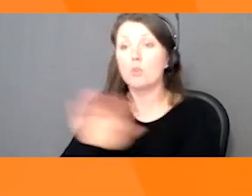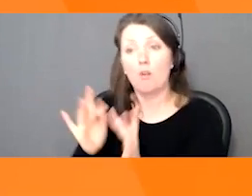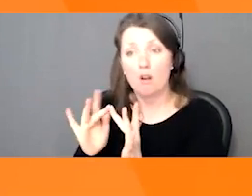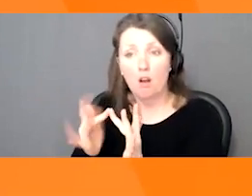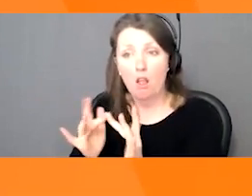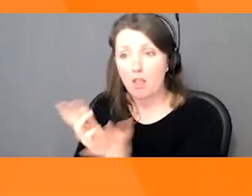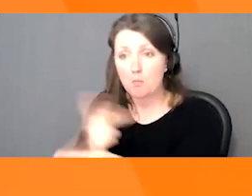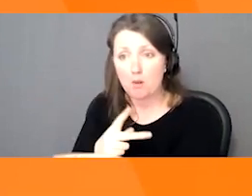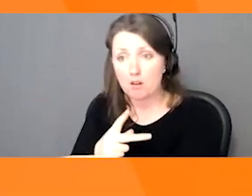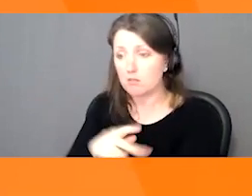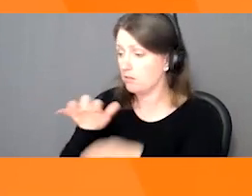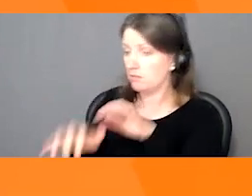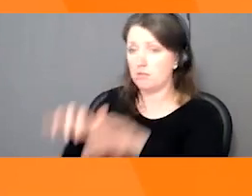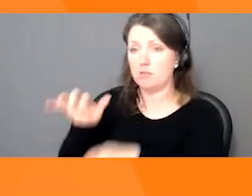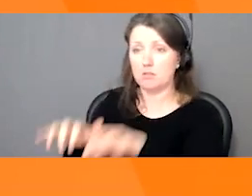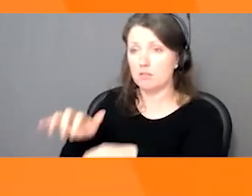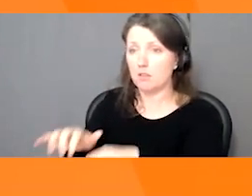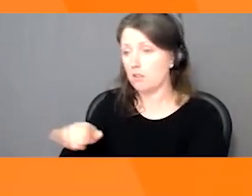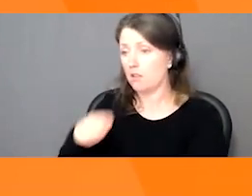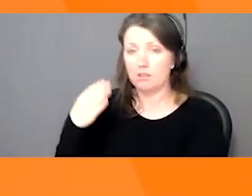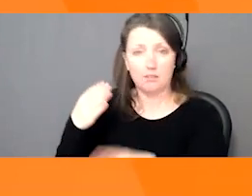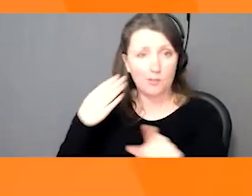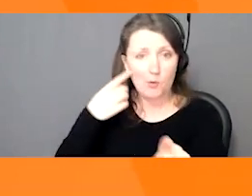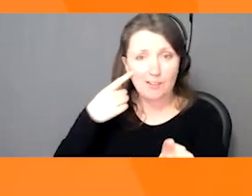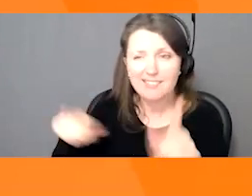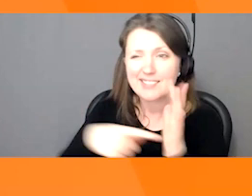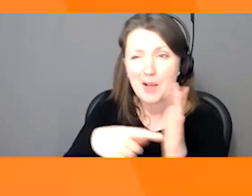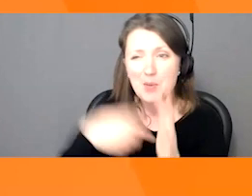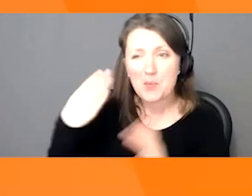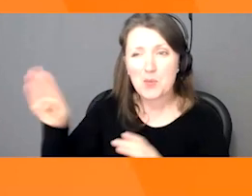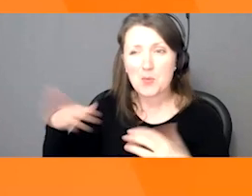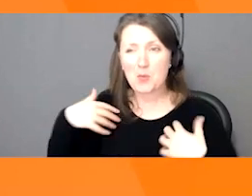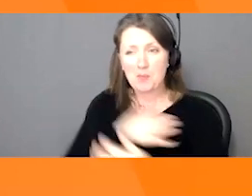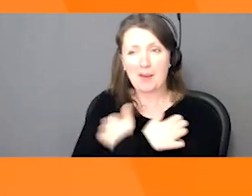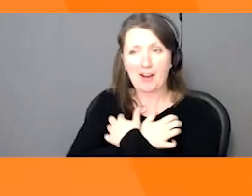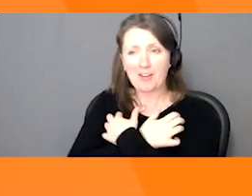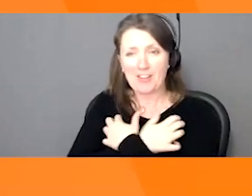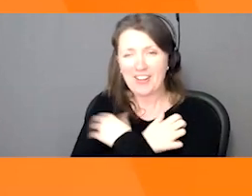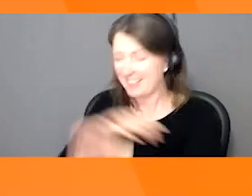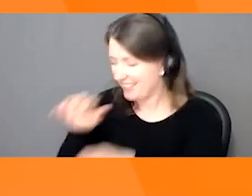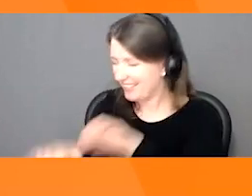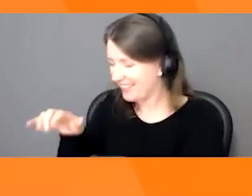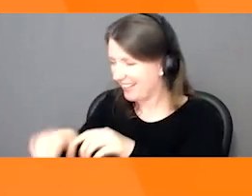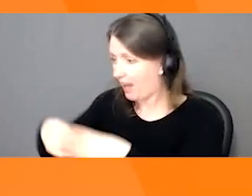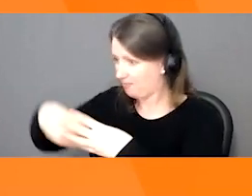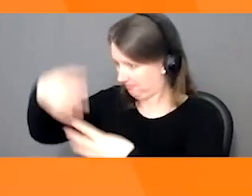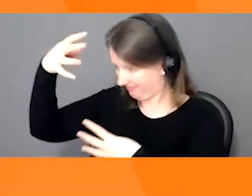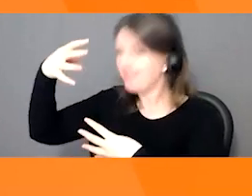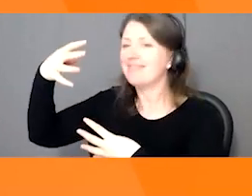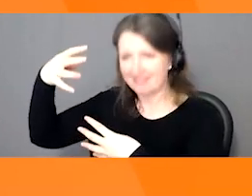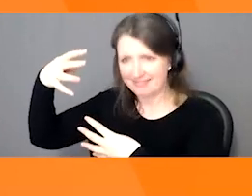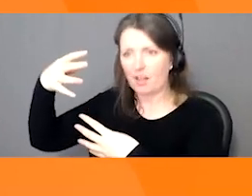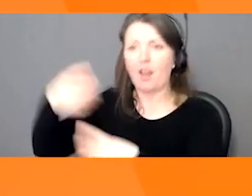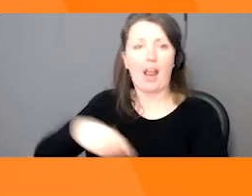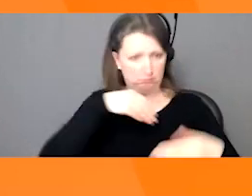with the right information attached to it. Consumers get robust, accurate search results, and they know exactly what they are comparing as they shop.